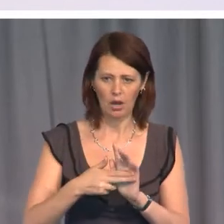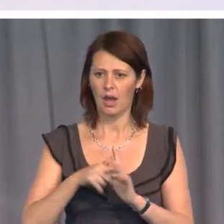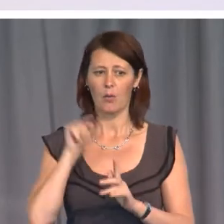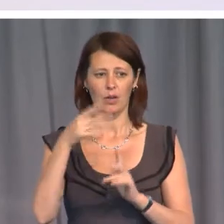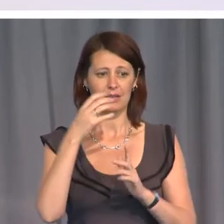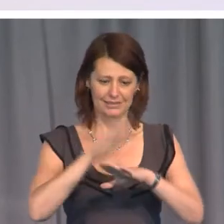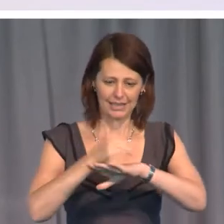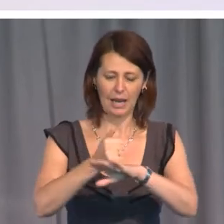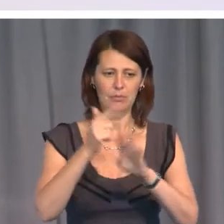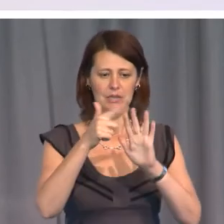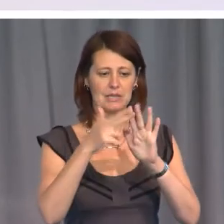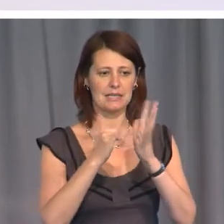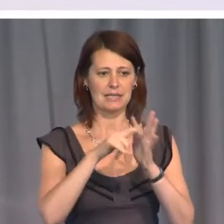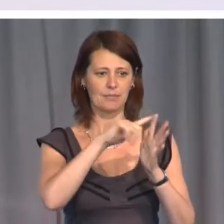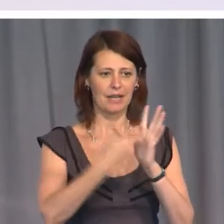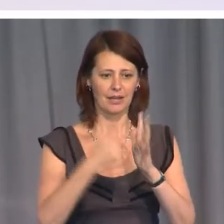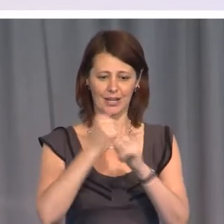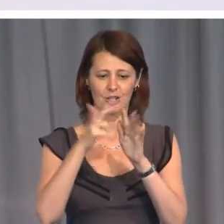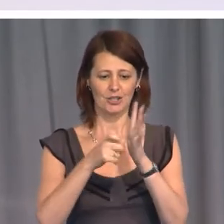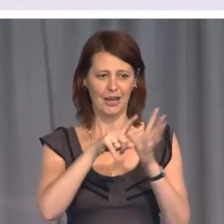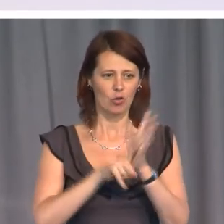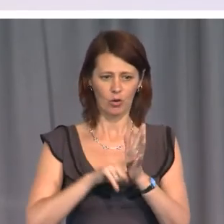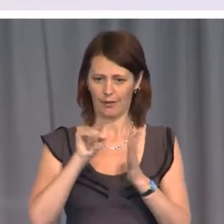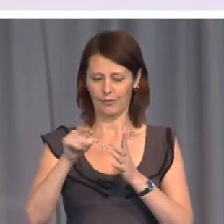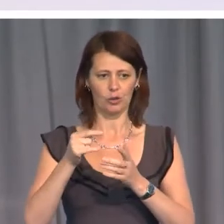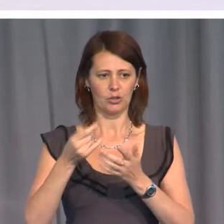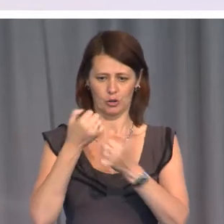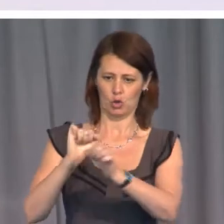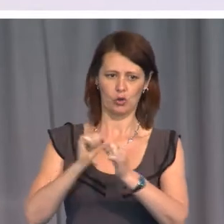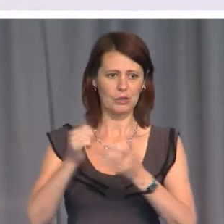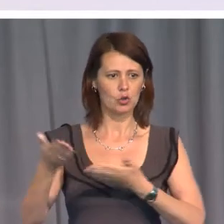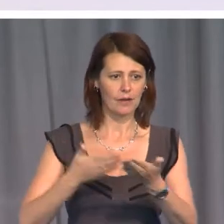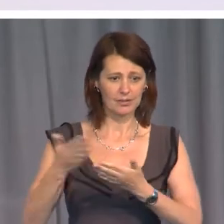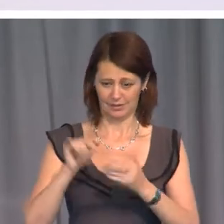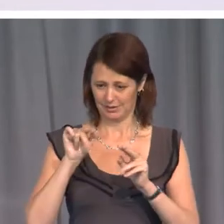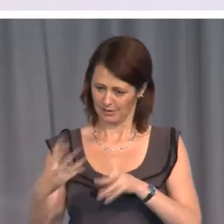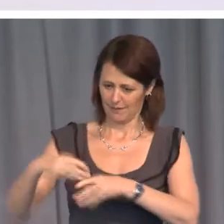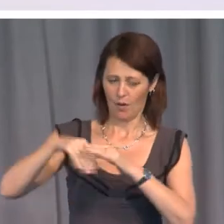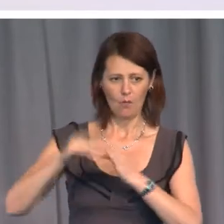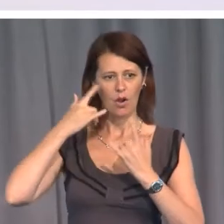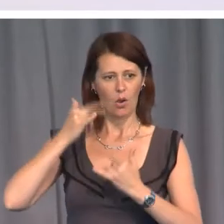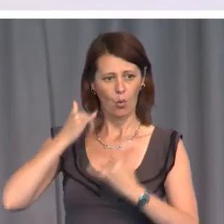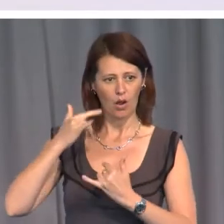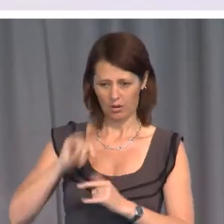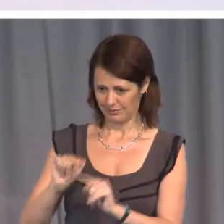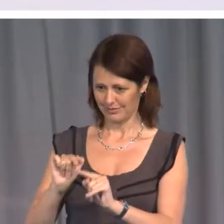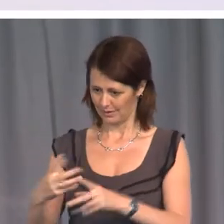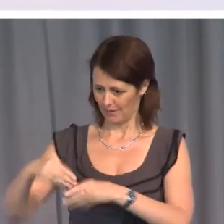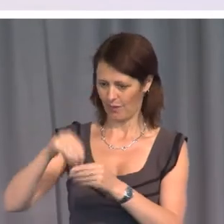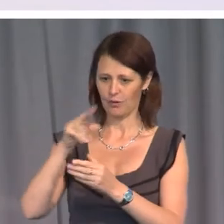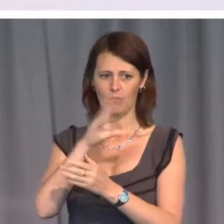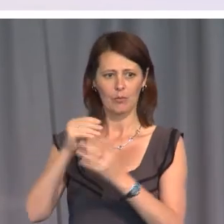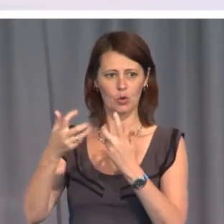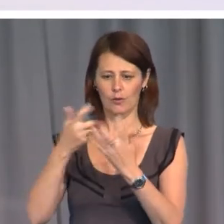General of the Security Services, who's a human rights lawyer from the University of New South